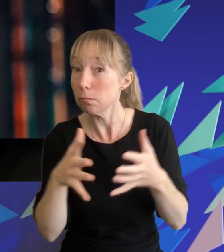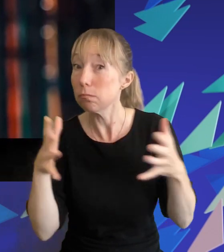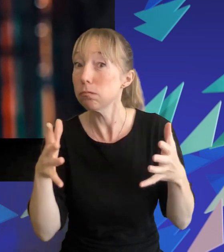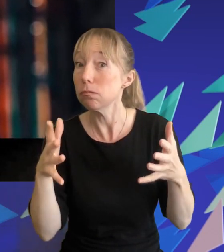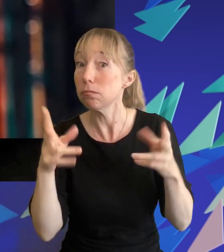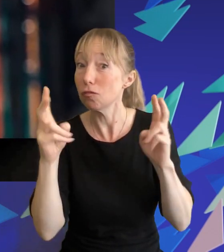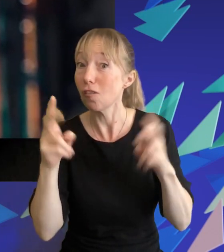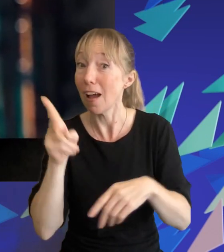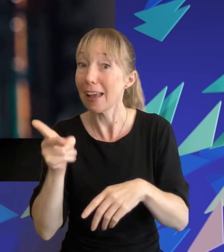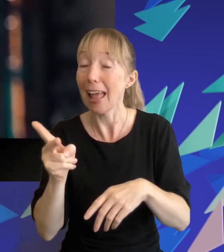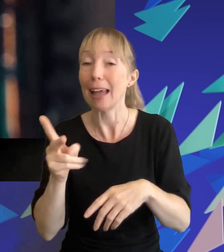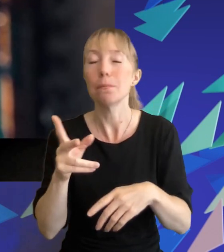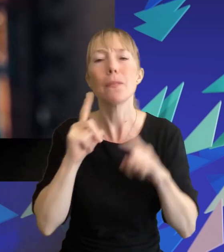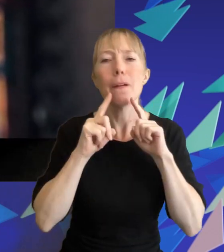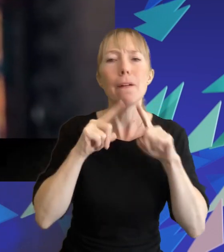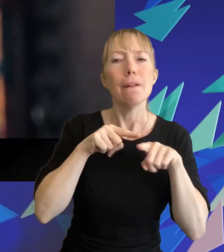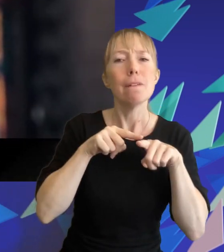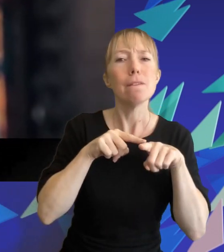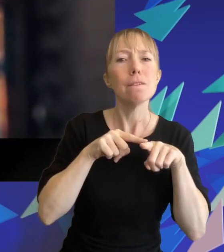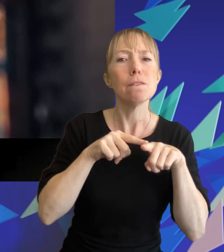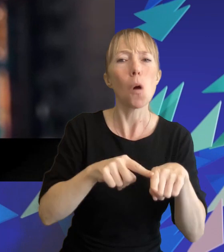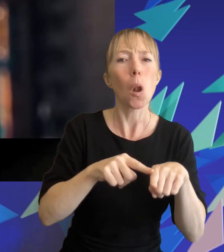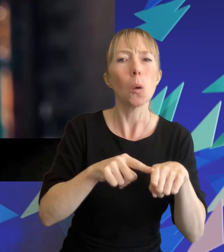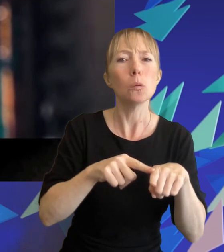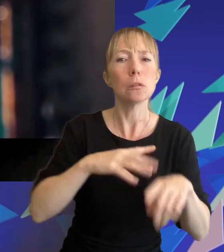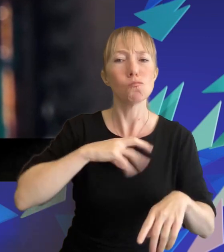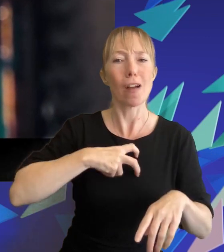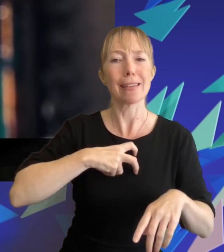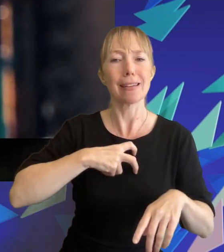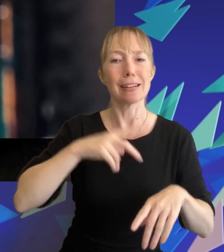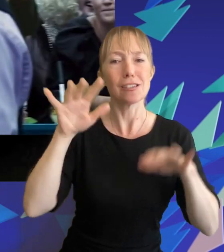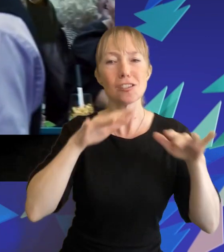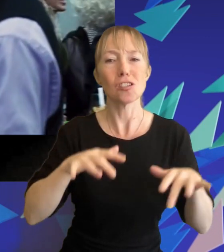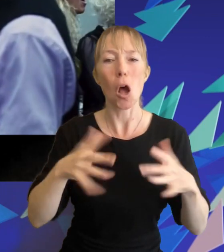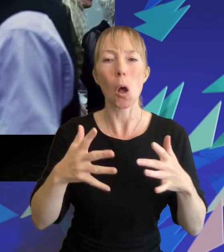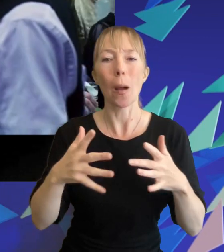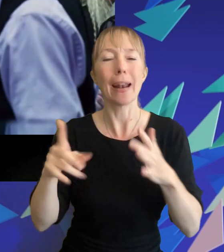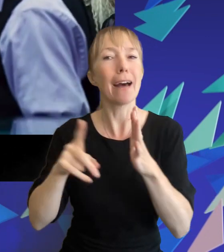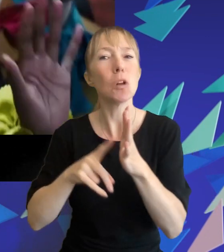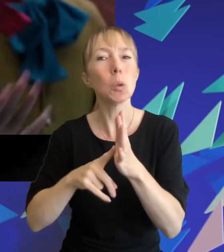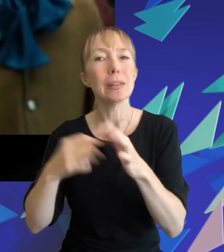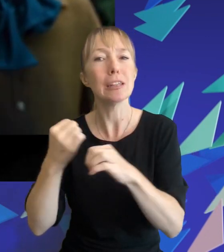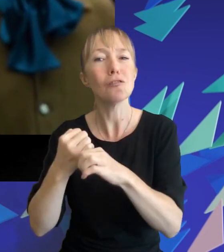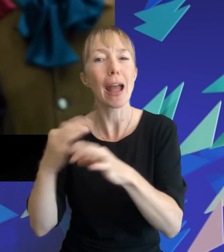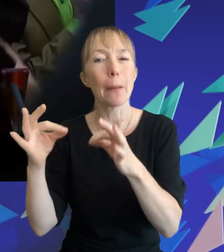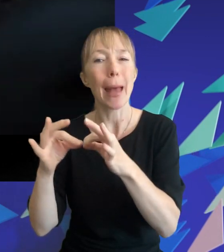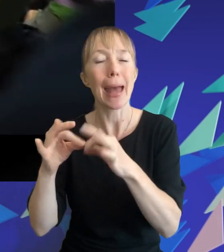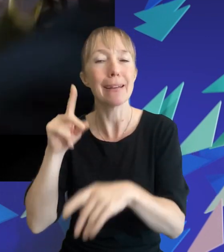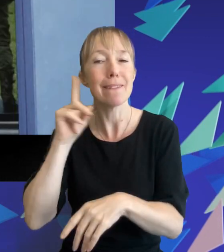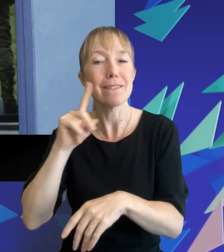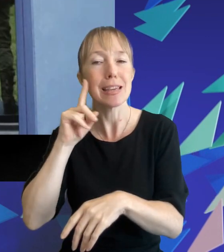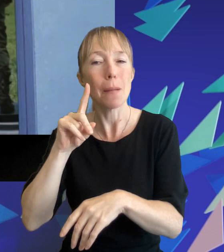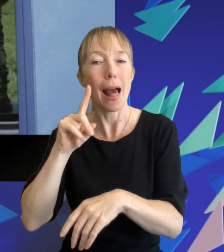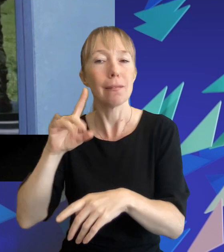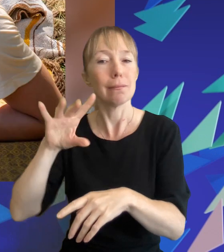president snow as a young man and a mentor to districts 12 female tribute lucy great baird at the 10th annual hunger